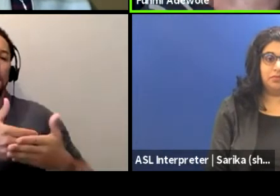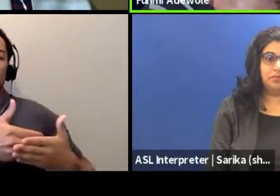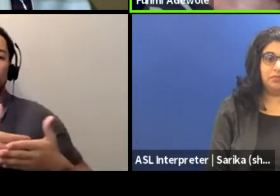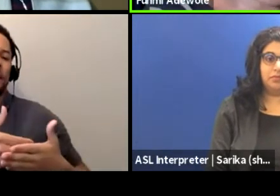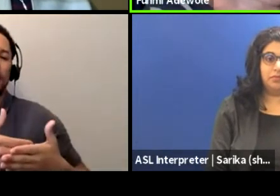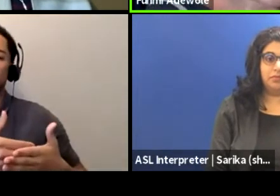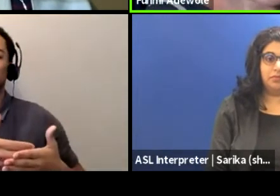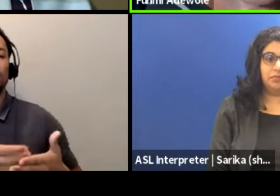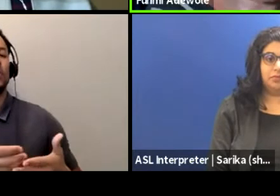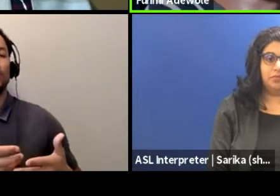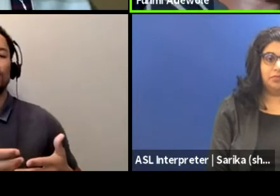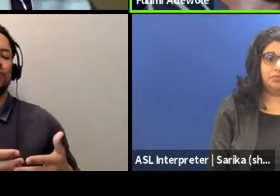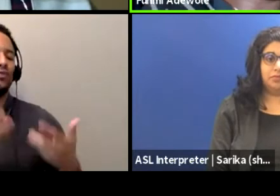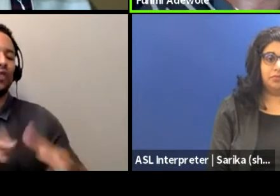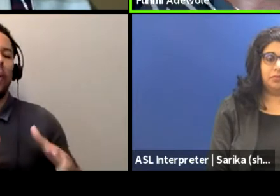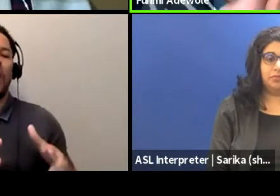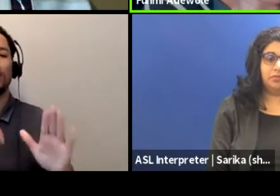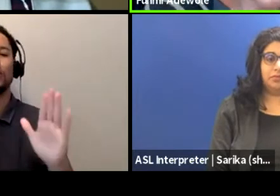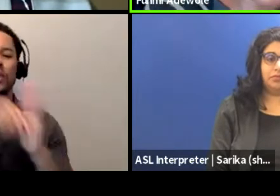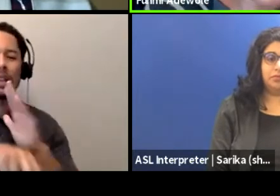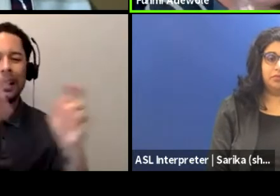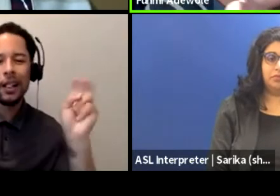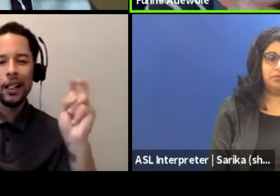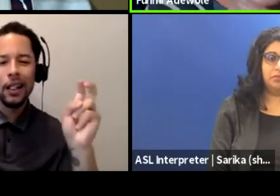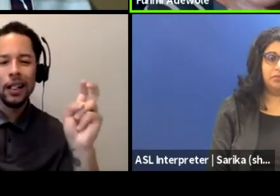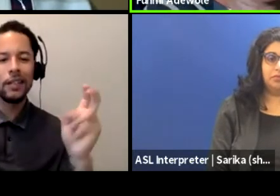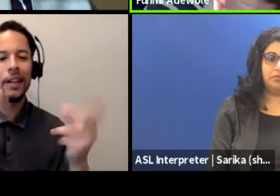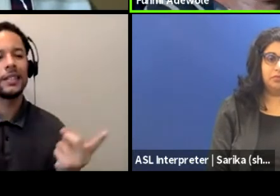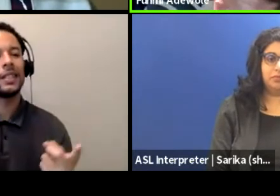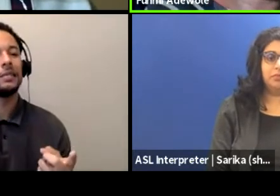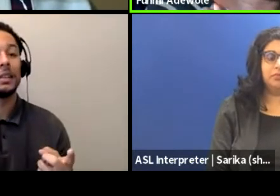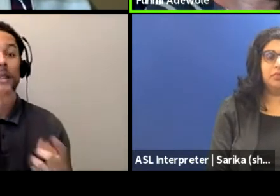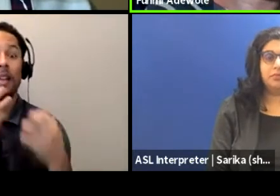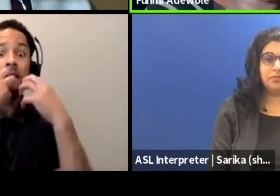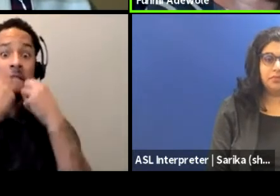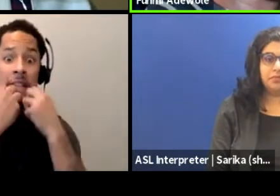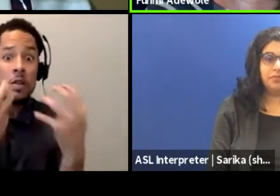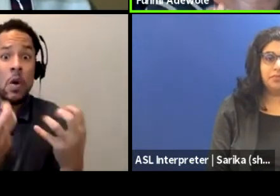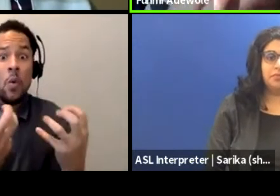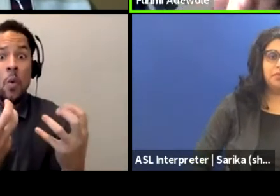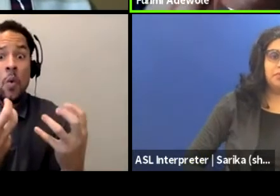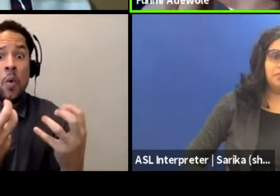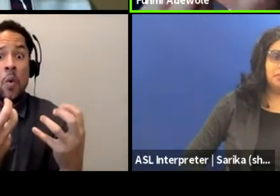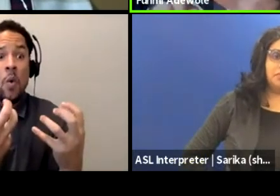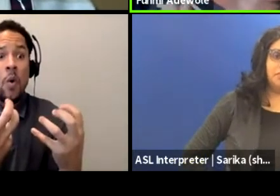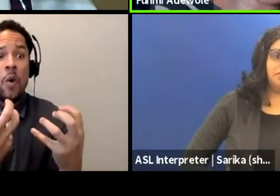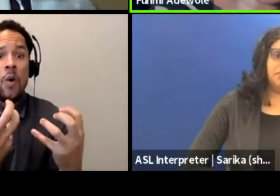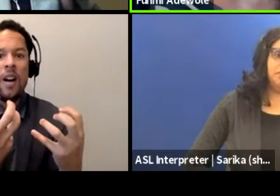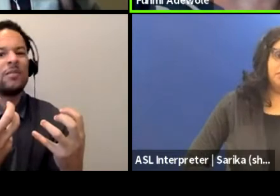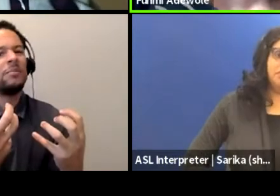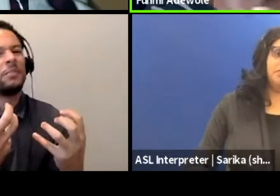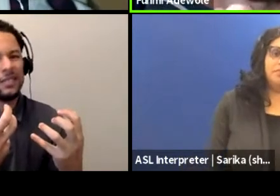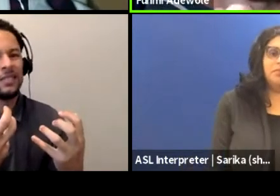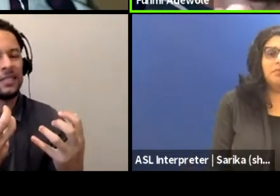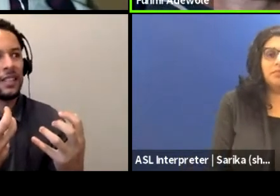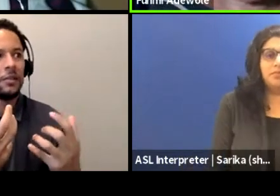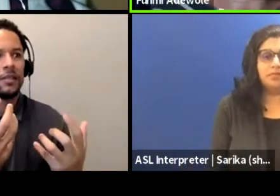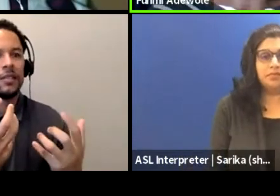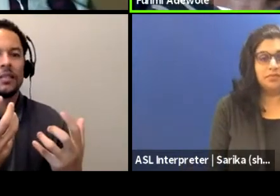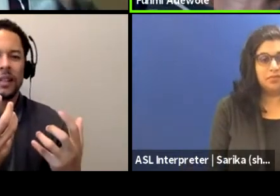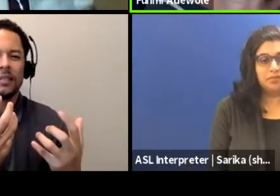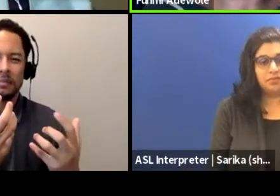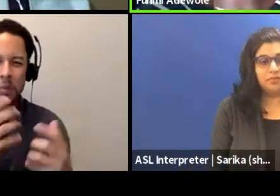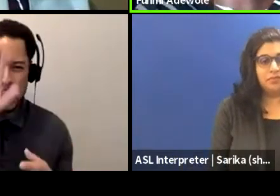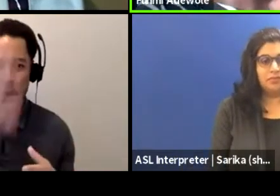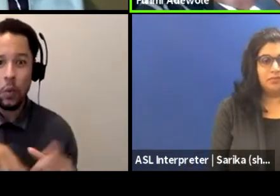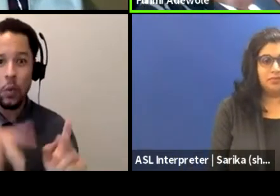you know, the thing you really like, maybe even the thing that inspired the piece. You now feel is not fitting into the piece again. You don't want to let go of